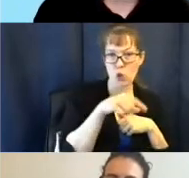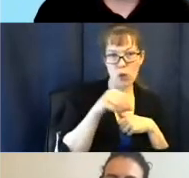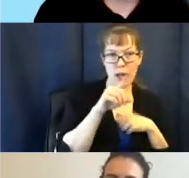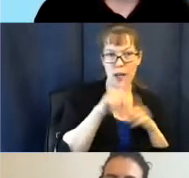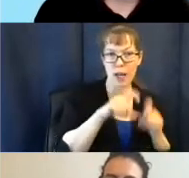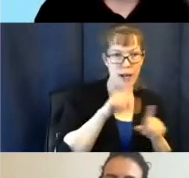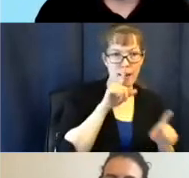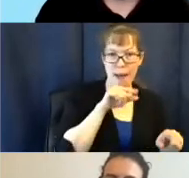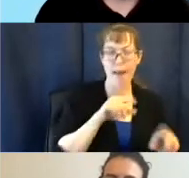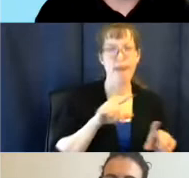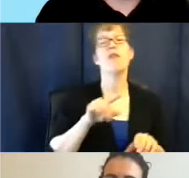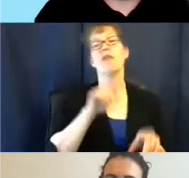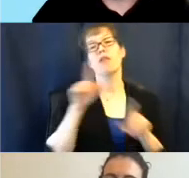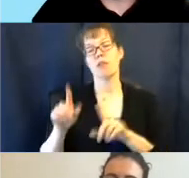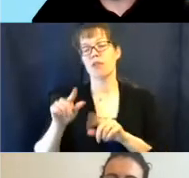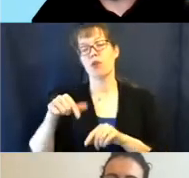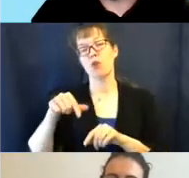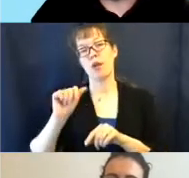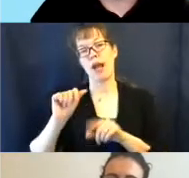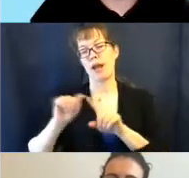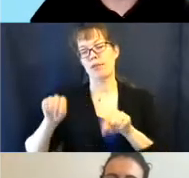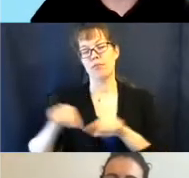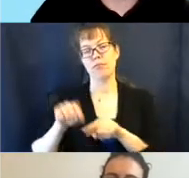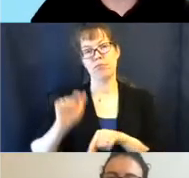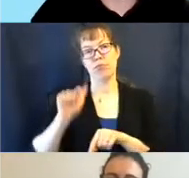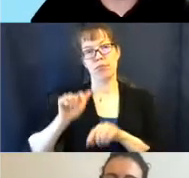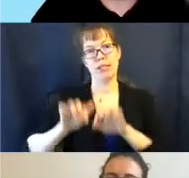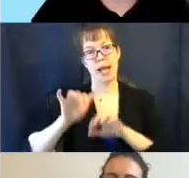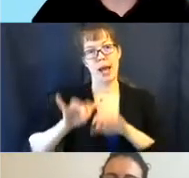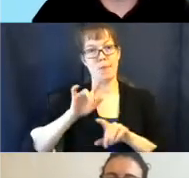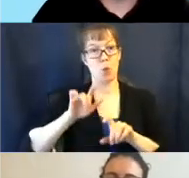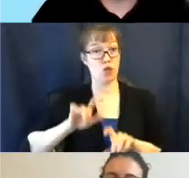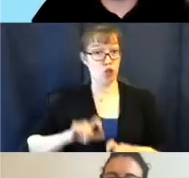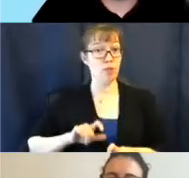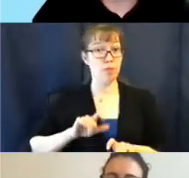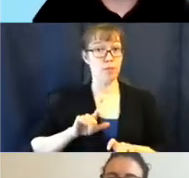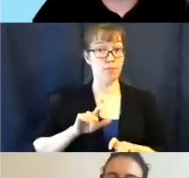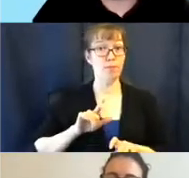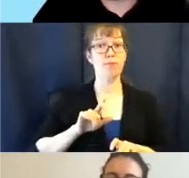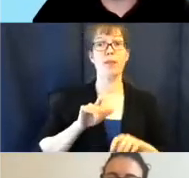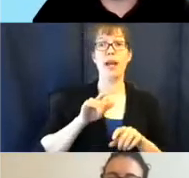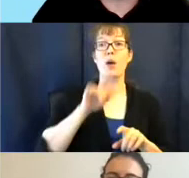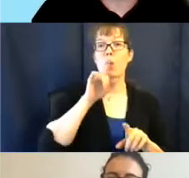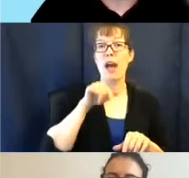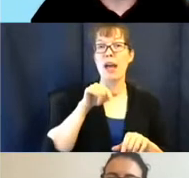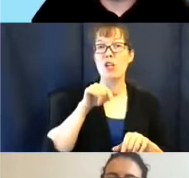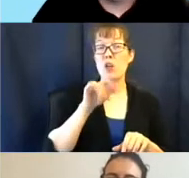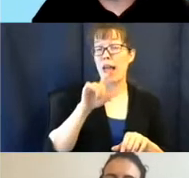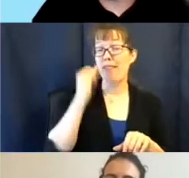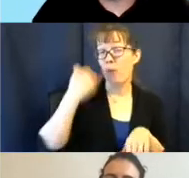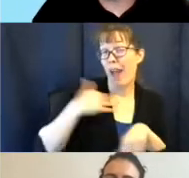ask a question, please use the Q&A feature. Just click that button at the bottom and type your question in the box, and we might answer that live if we have time.